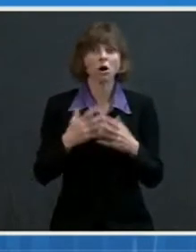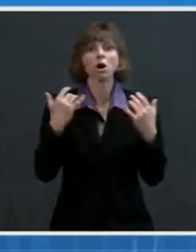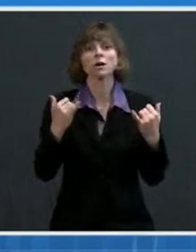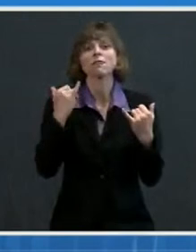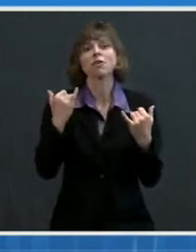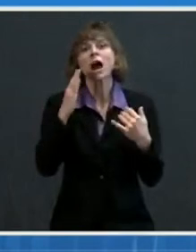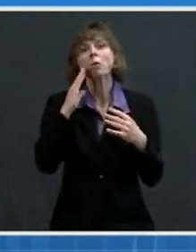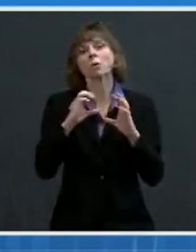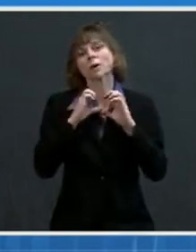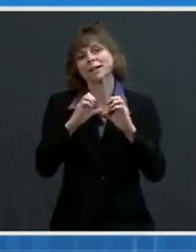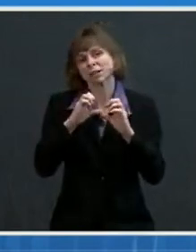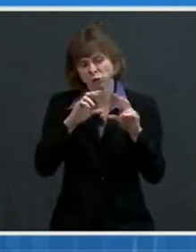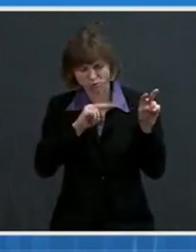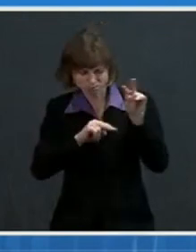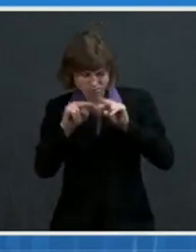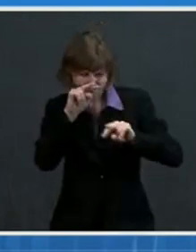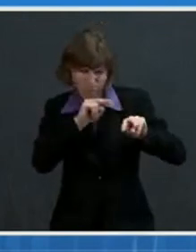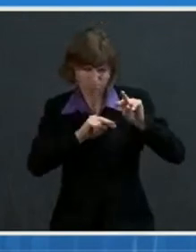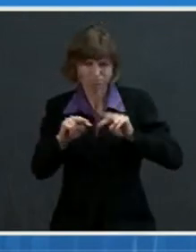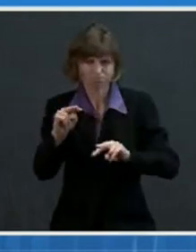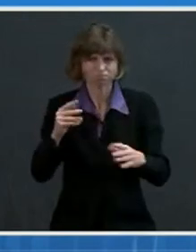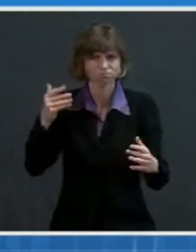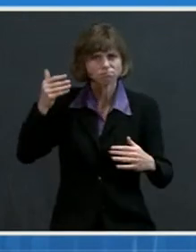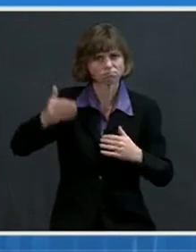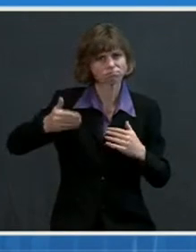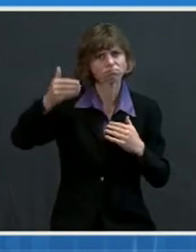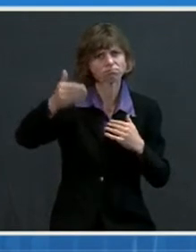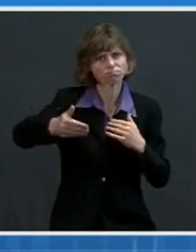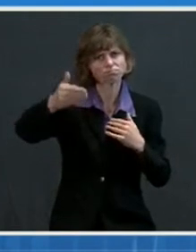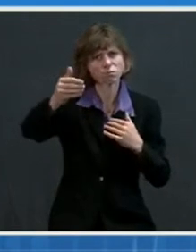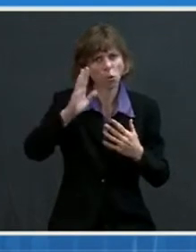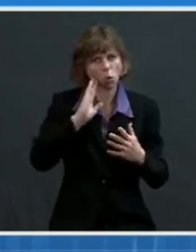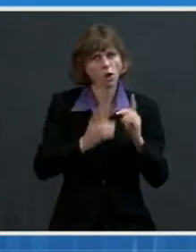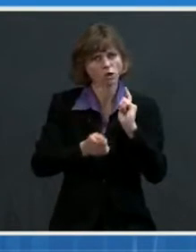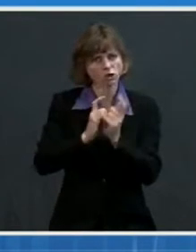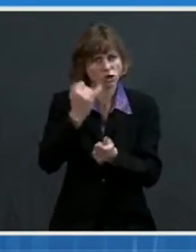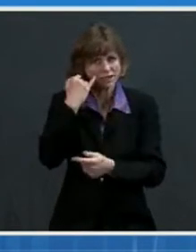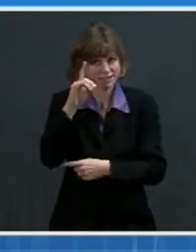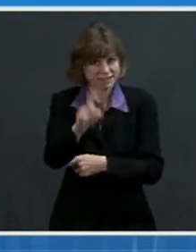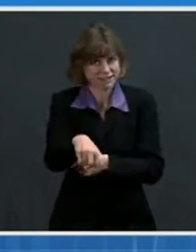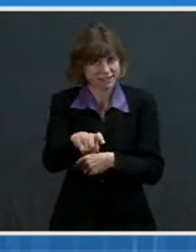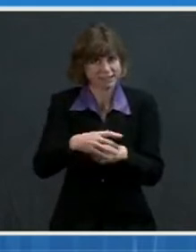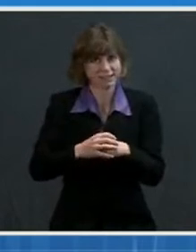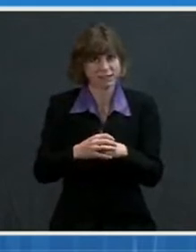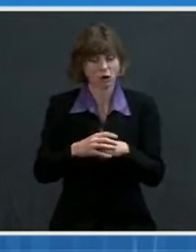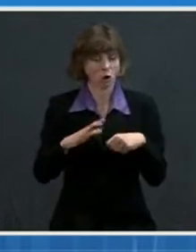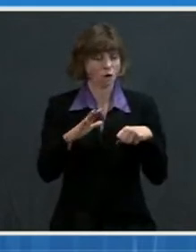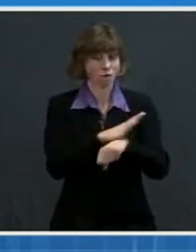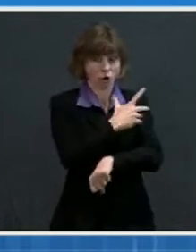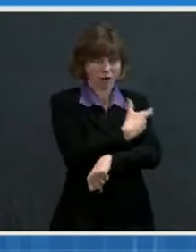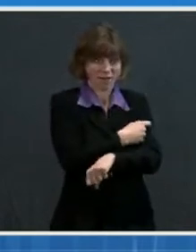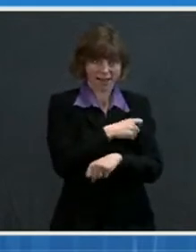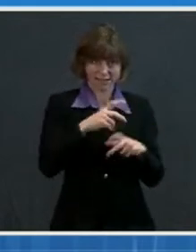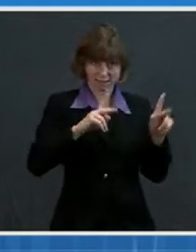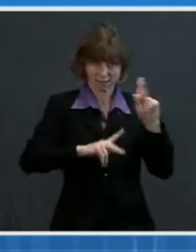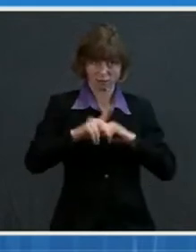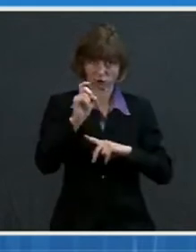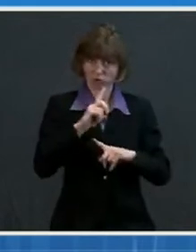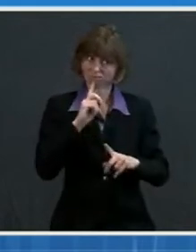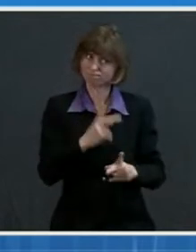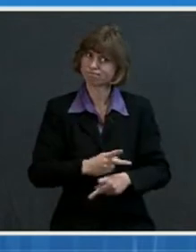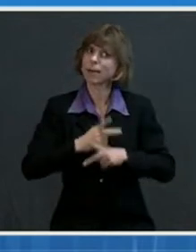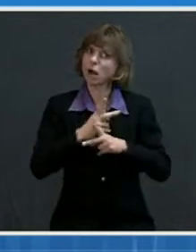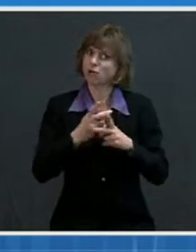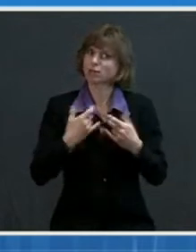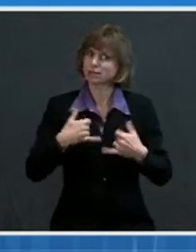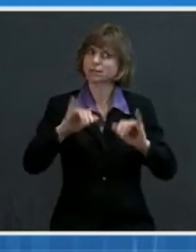weeks and update our guidance accordingly. Fully vaccinated people should continue to take precautions in